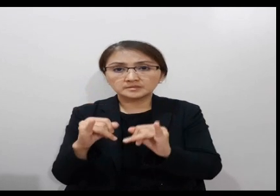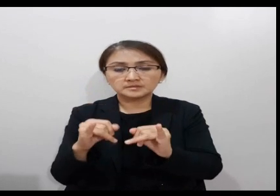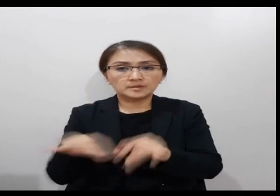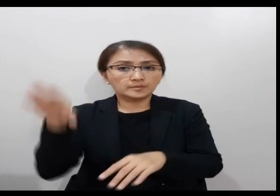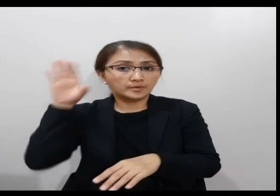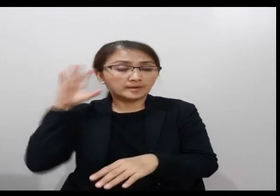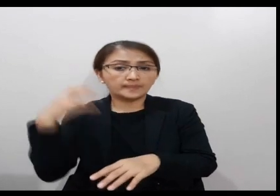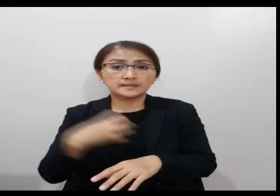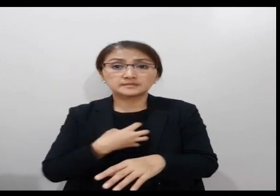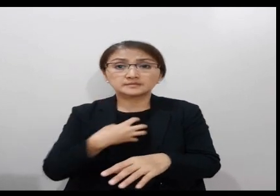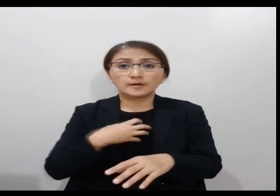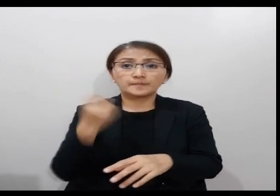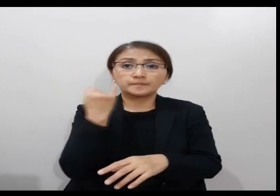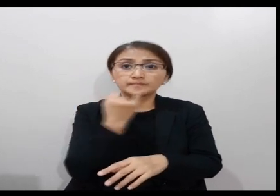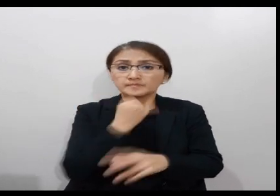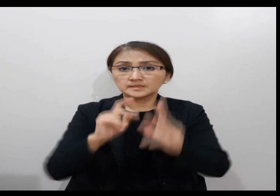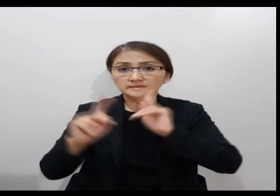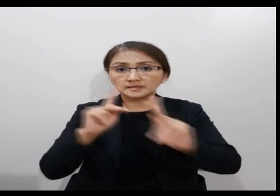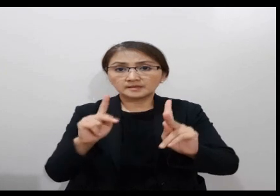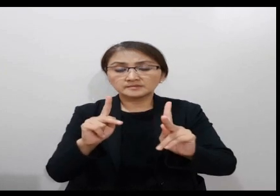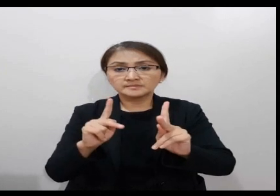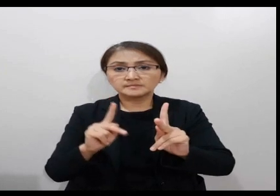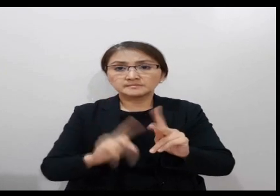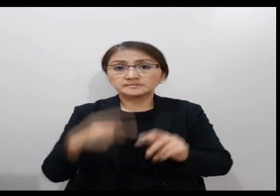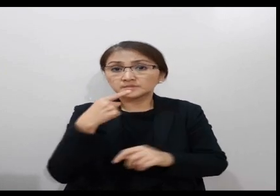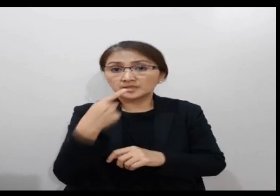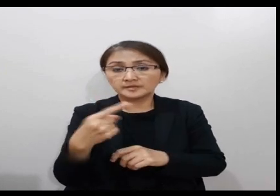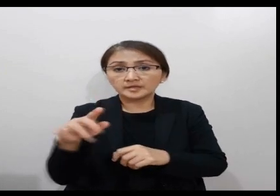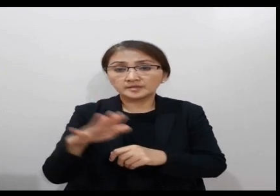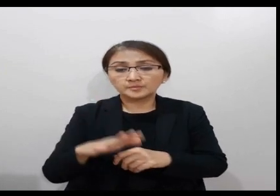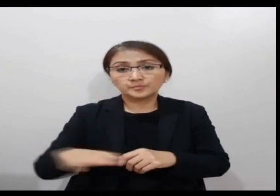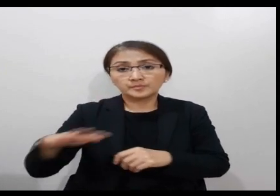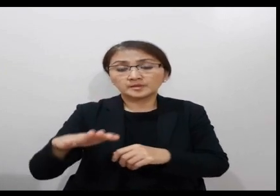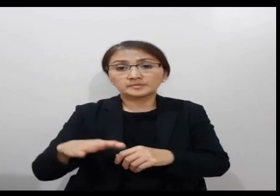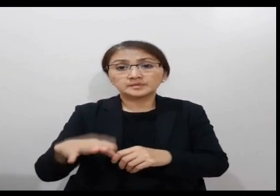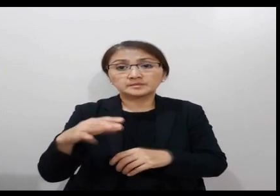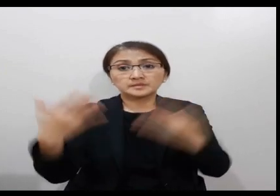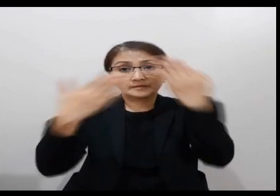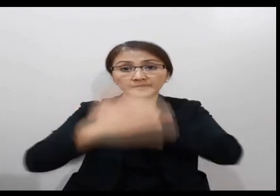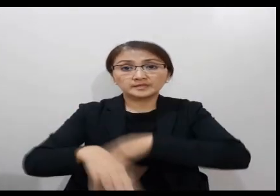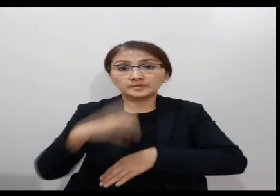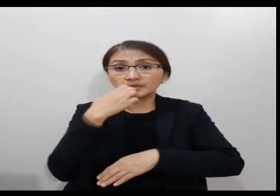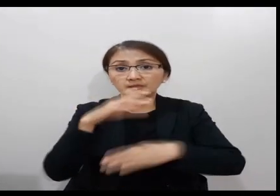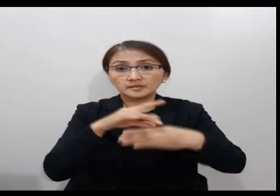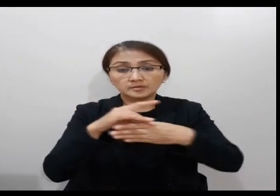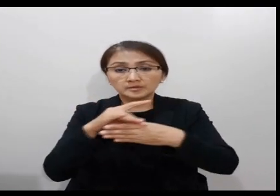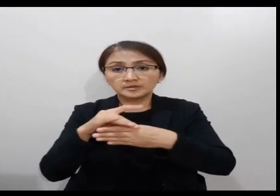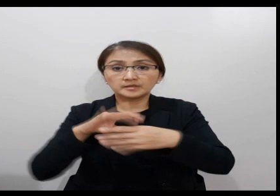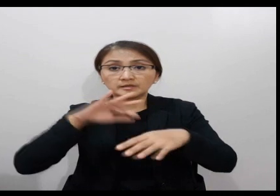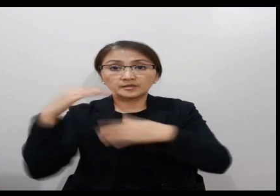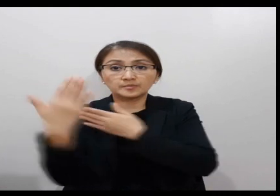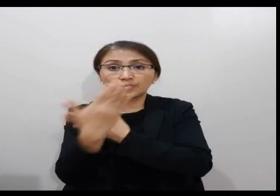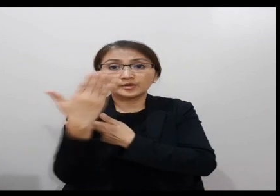grumbling of the Israelites. Tell them, in the evening twilight you shall eat flesh, and in the morning